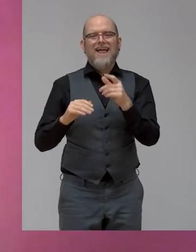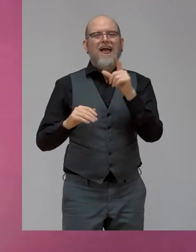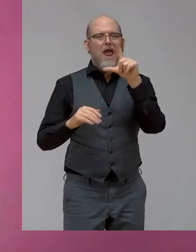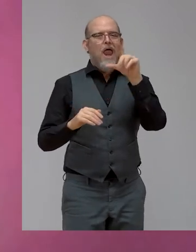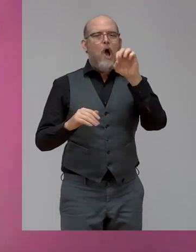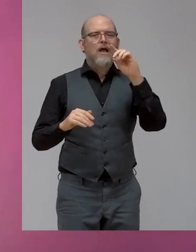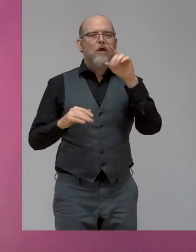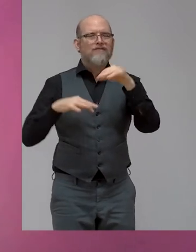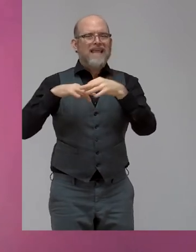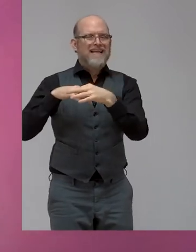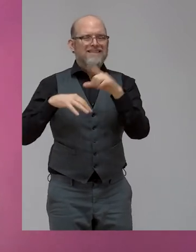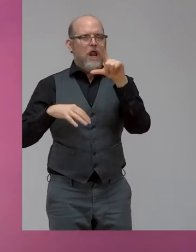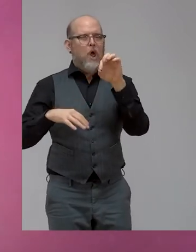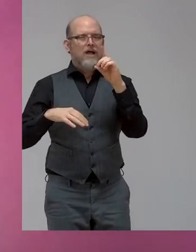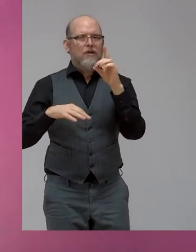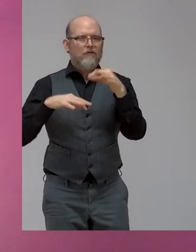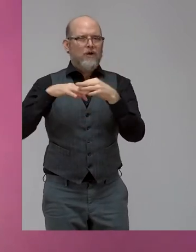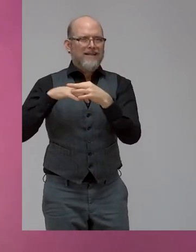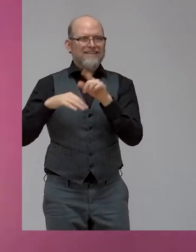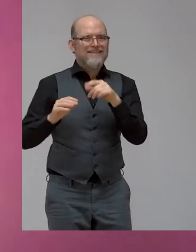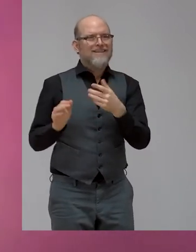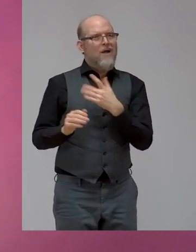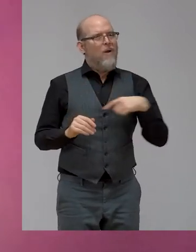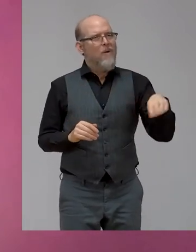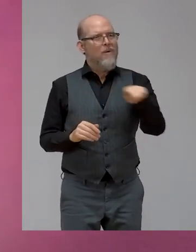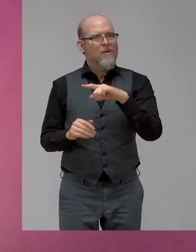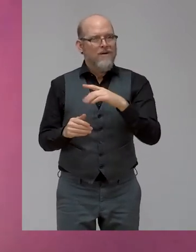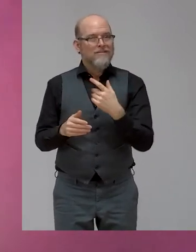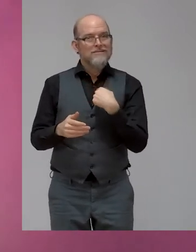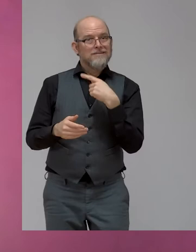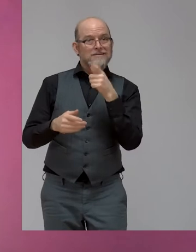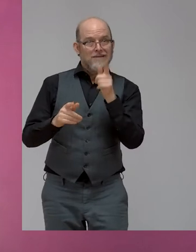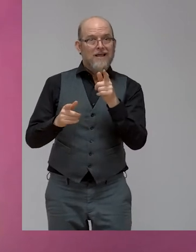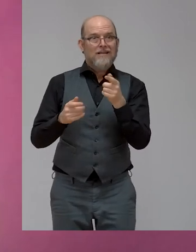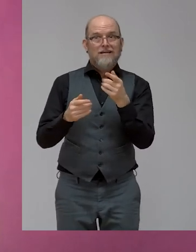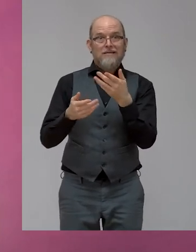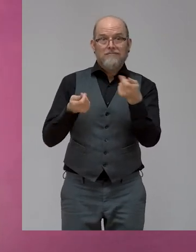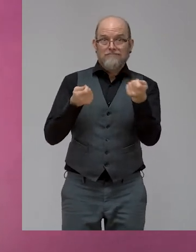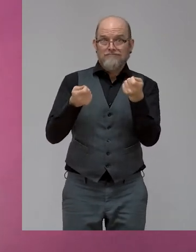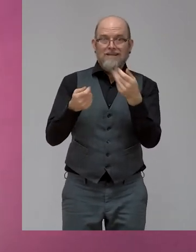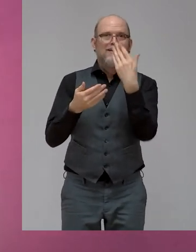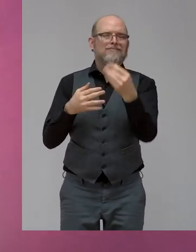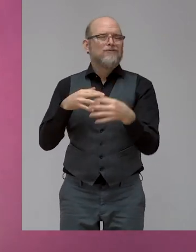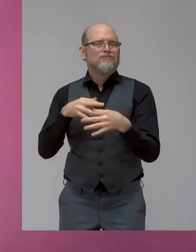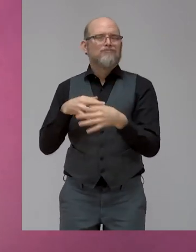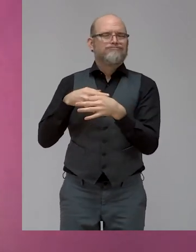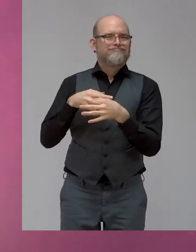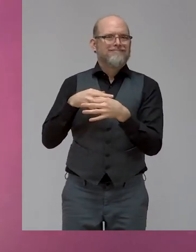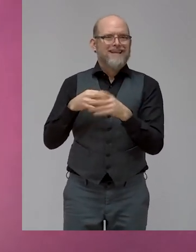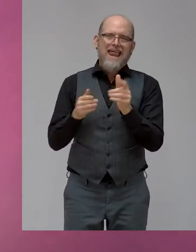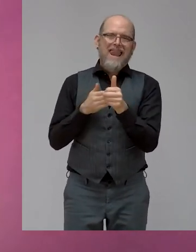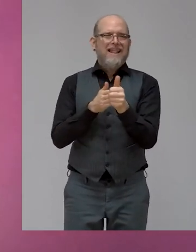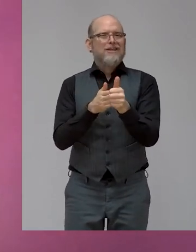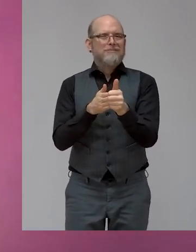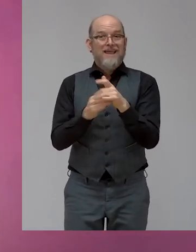it's one ring to rule them all, and it's leadership. And finally, just to say, you know, Caroline, you inspired me to